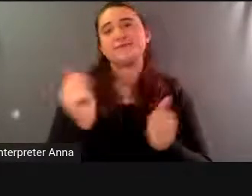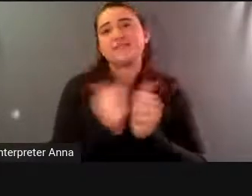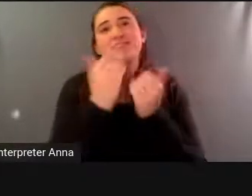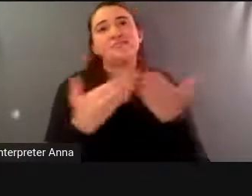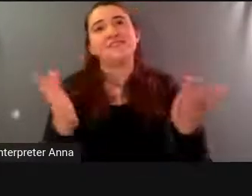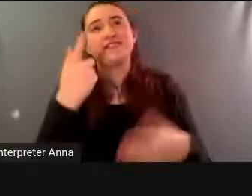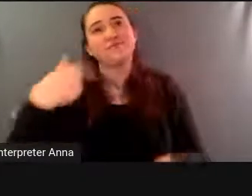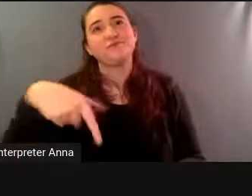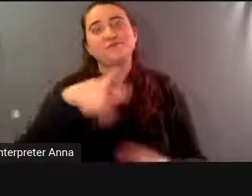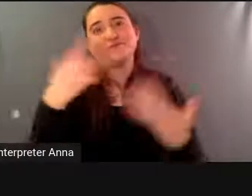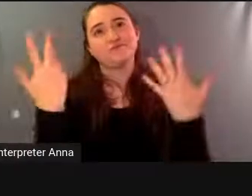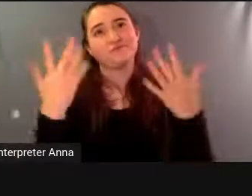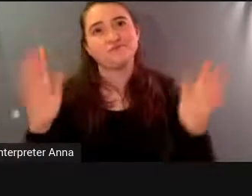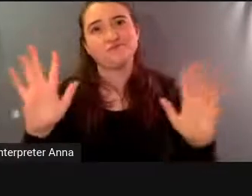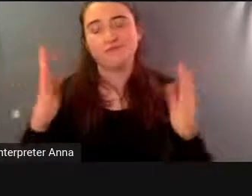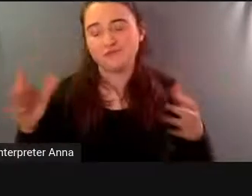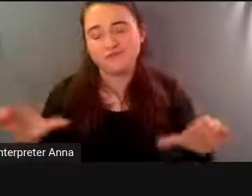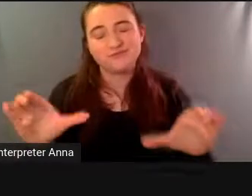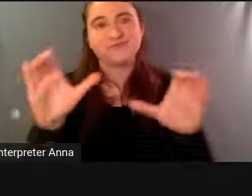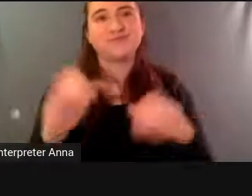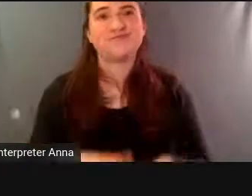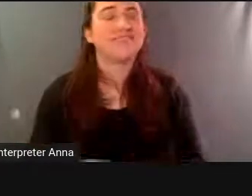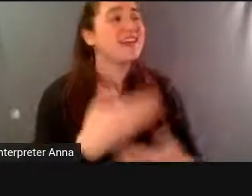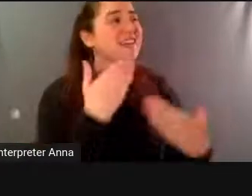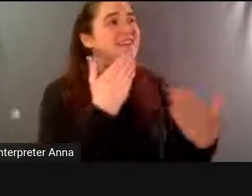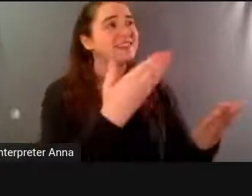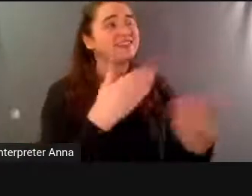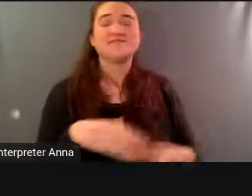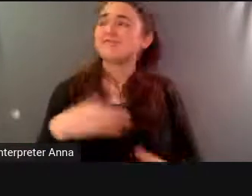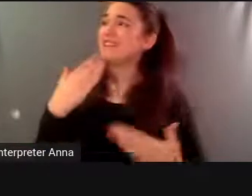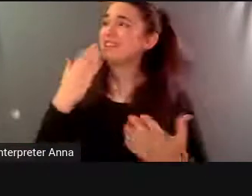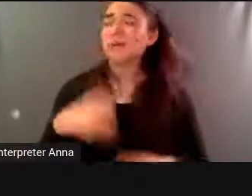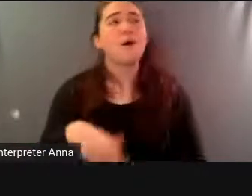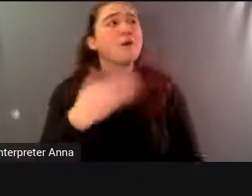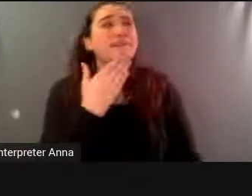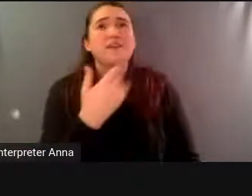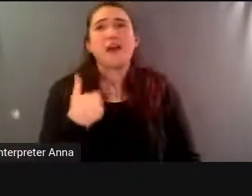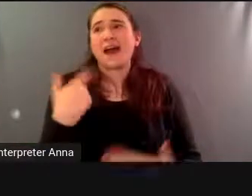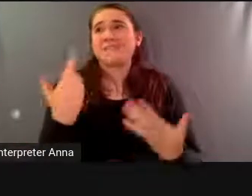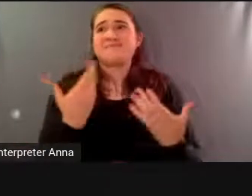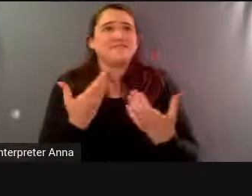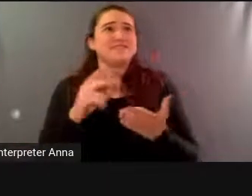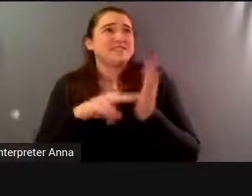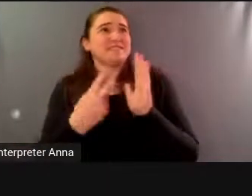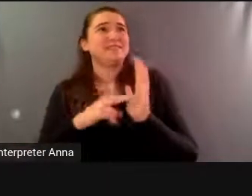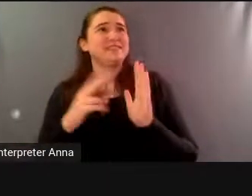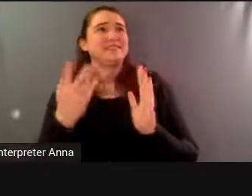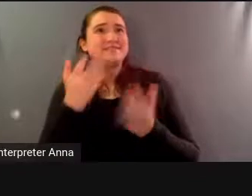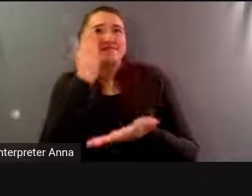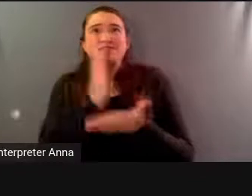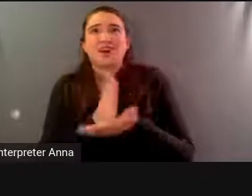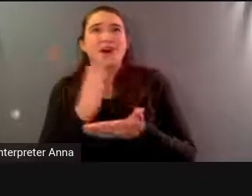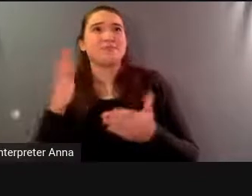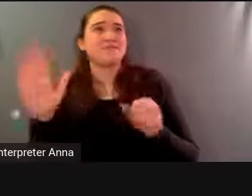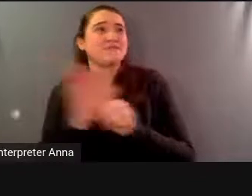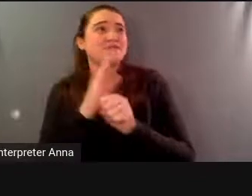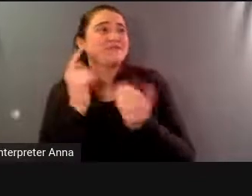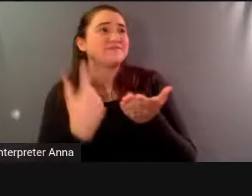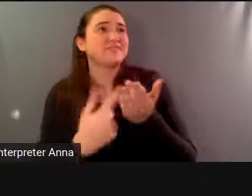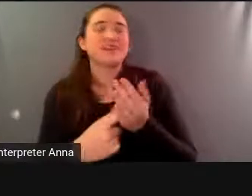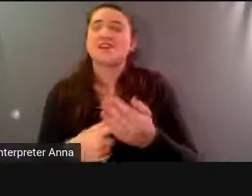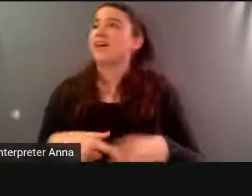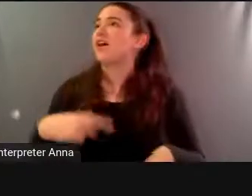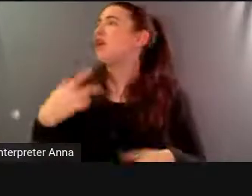having us thank you okay thanks i didn't mean to stop the entire conversation but anyway there's no conversation